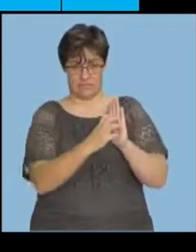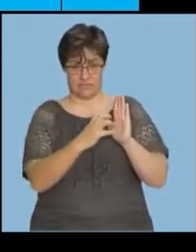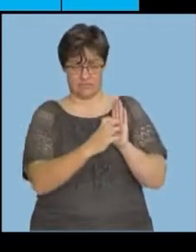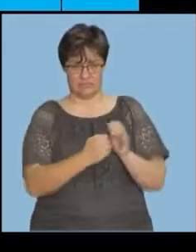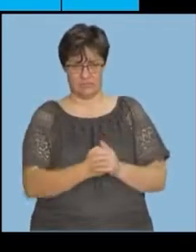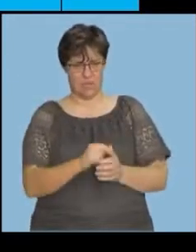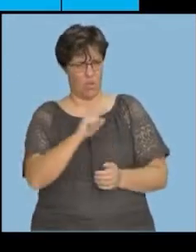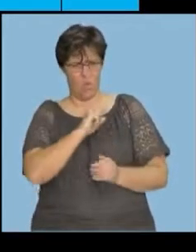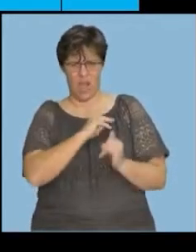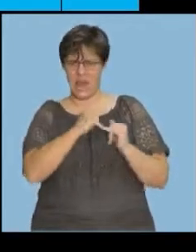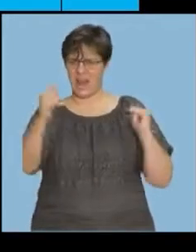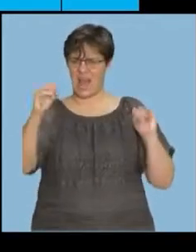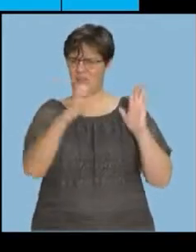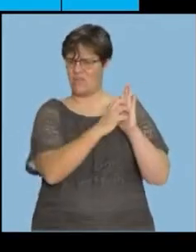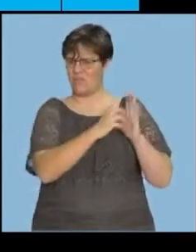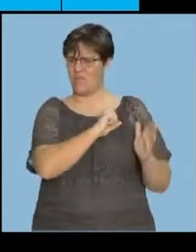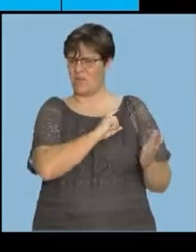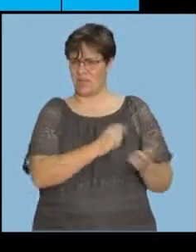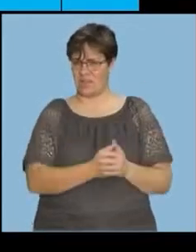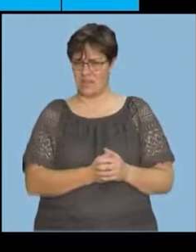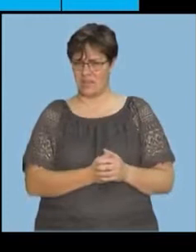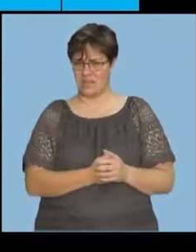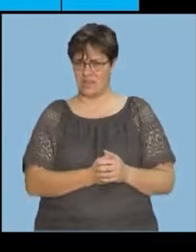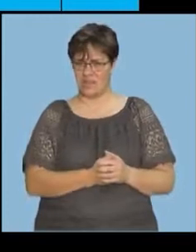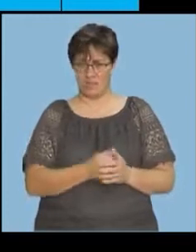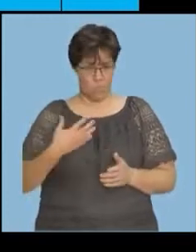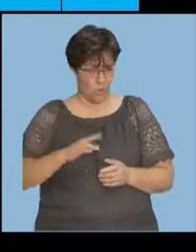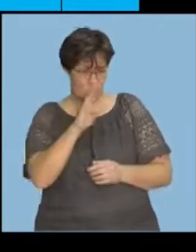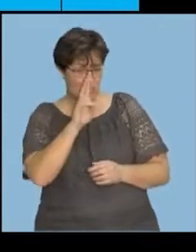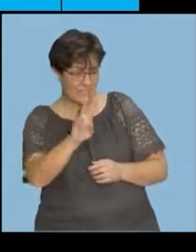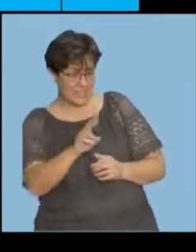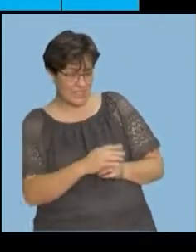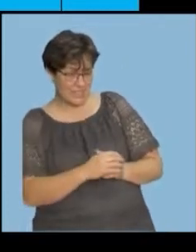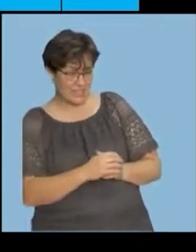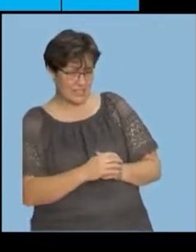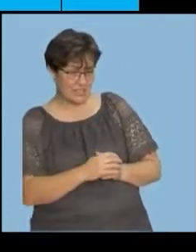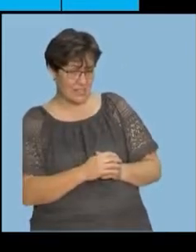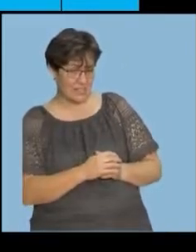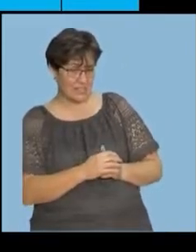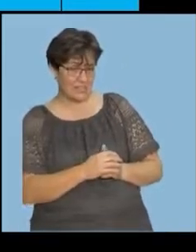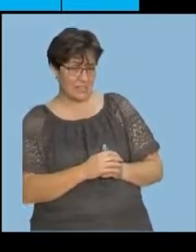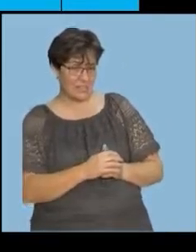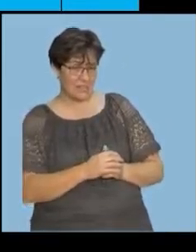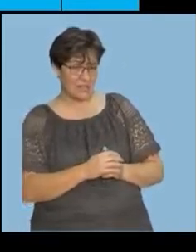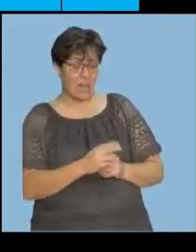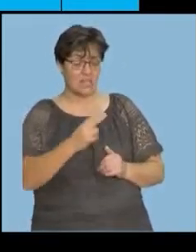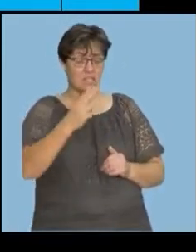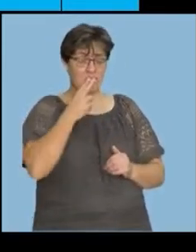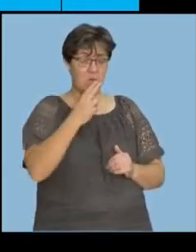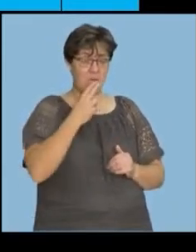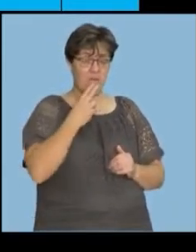Why do you want to use a line graph? Do you want to see? Is there smoking